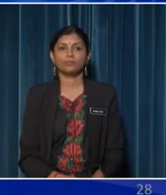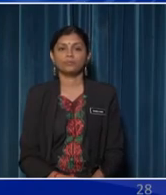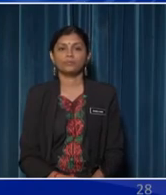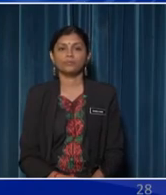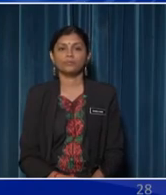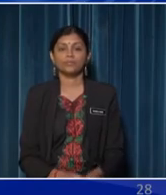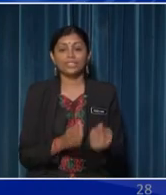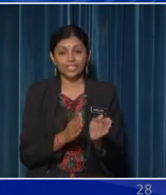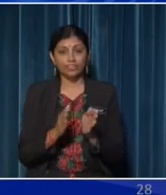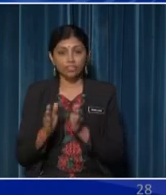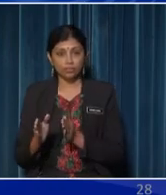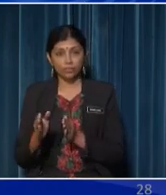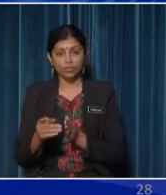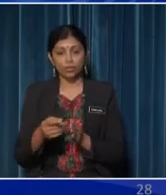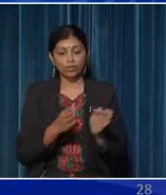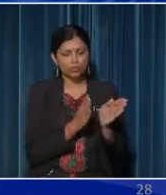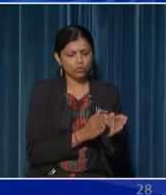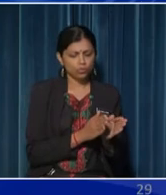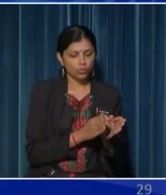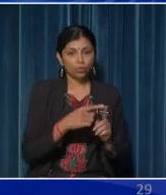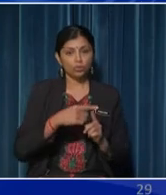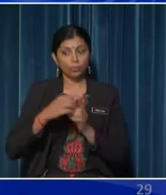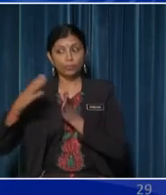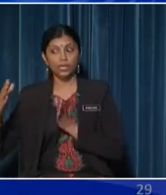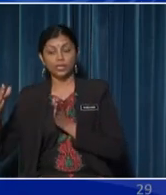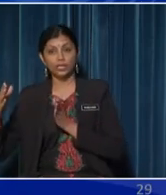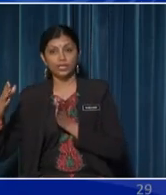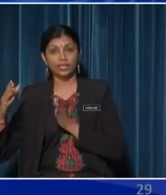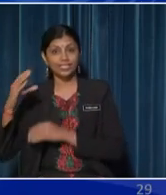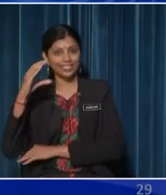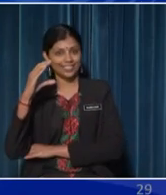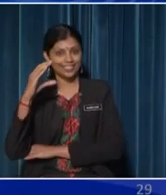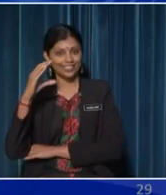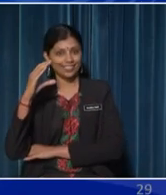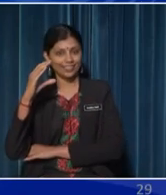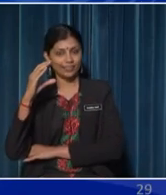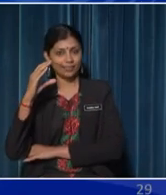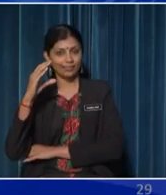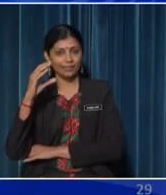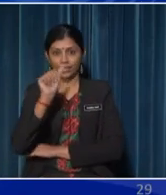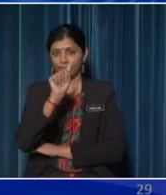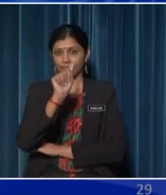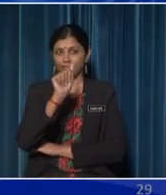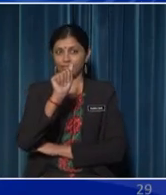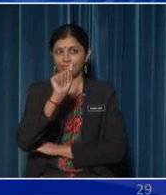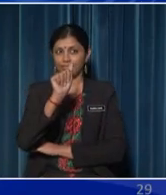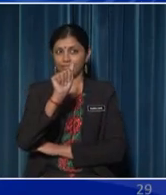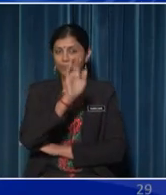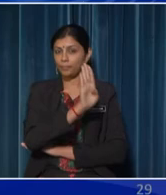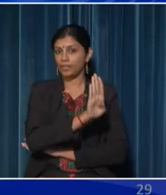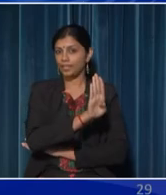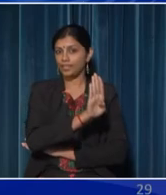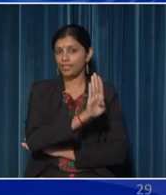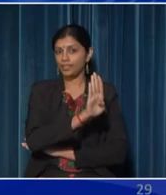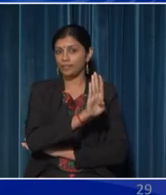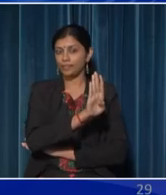The arrangement of small to big is C, A and finally